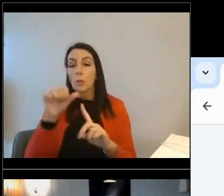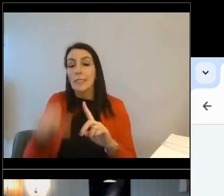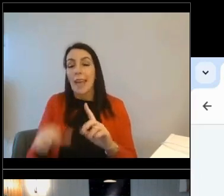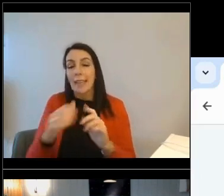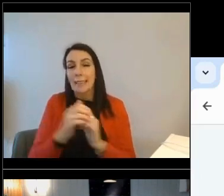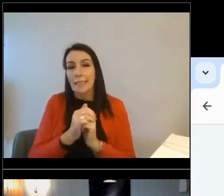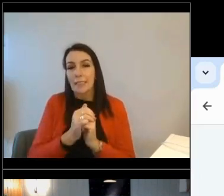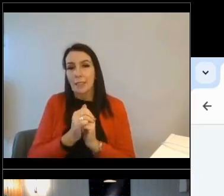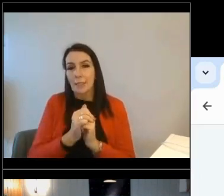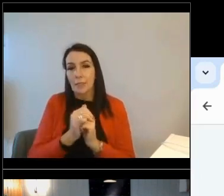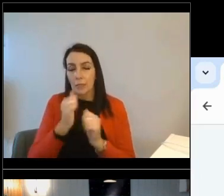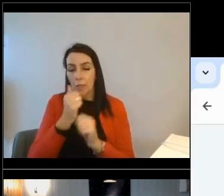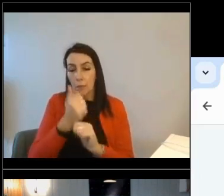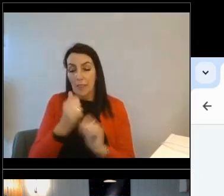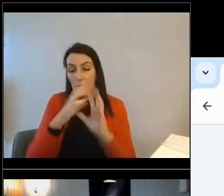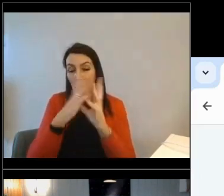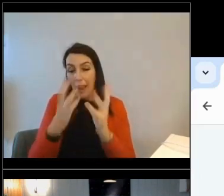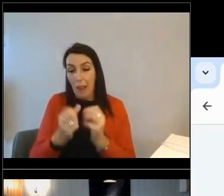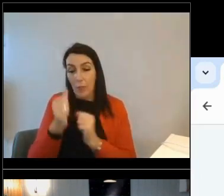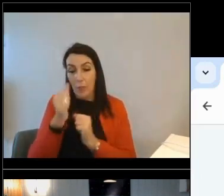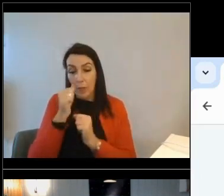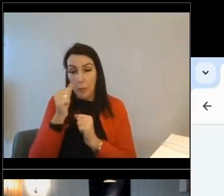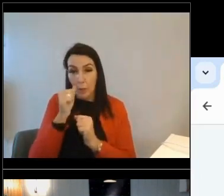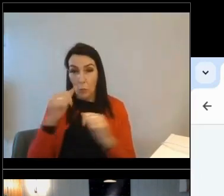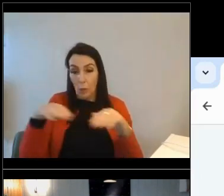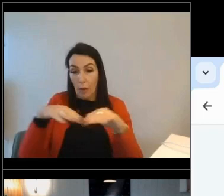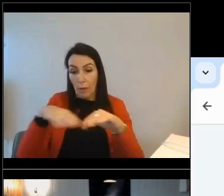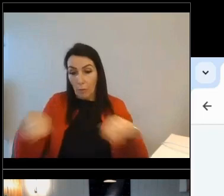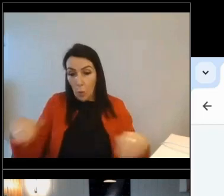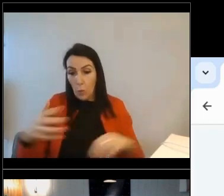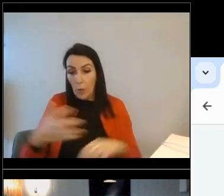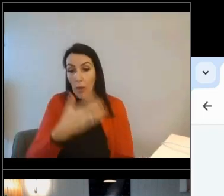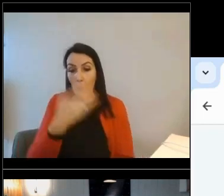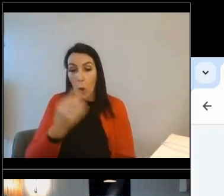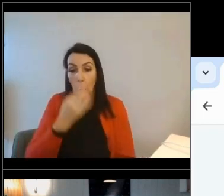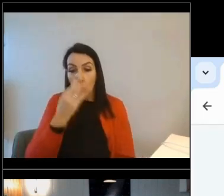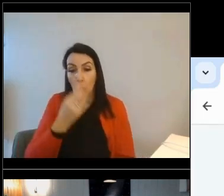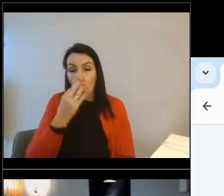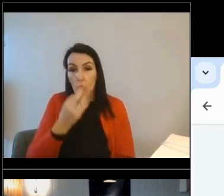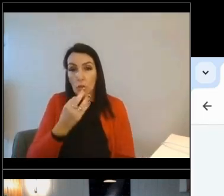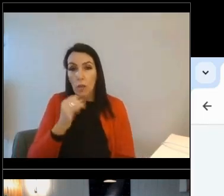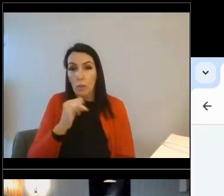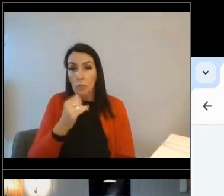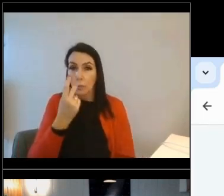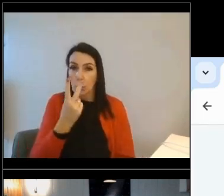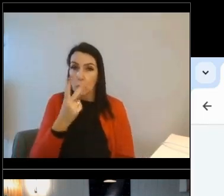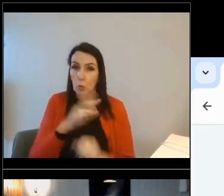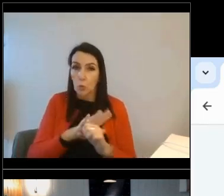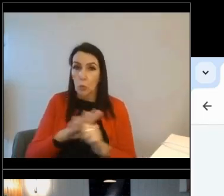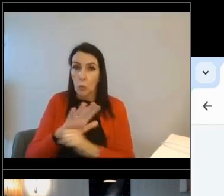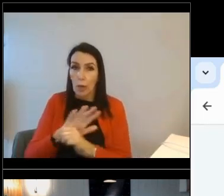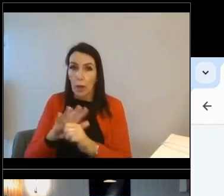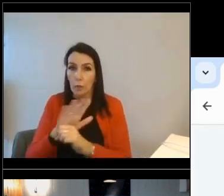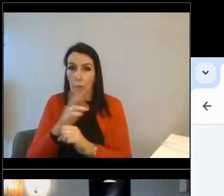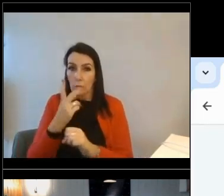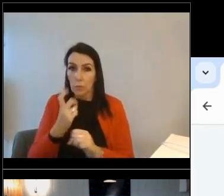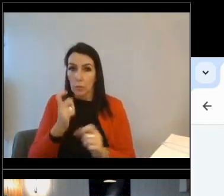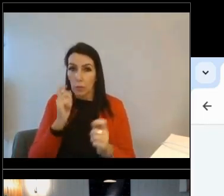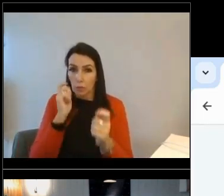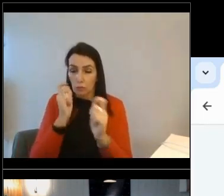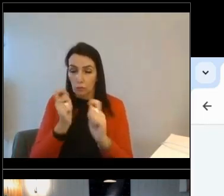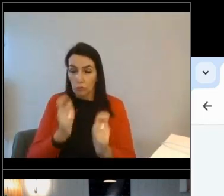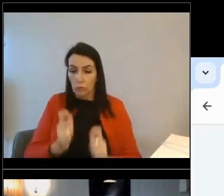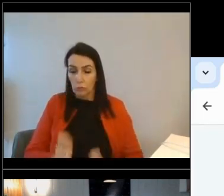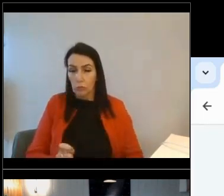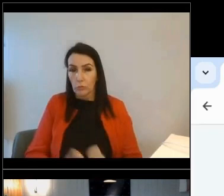on everything we know about the home, the flooring and the hot water system are likely to be the two areas where you could affect the most change and therefore see the